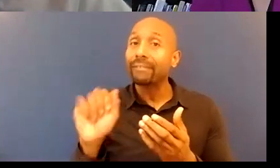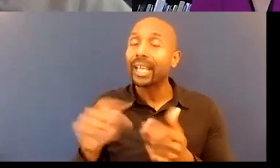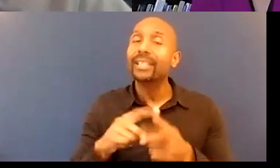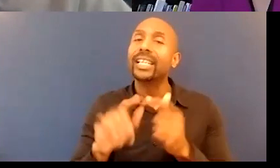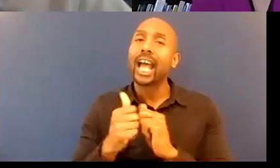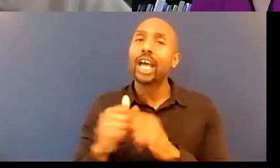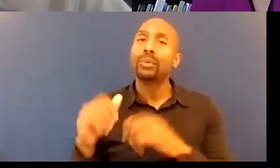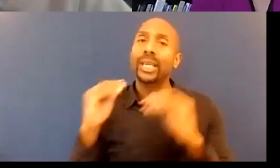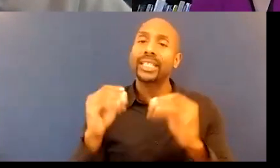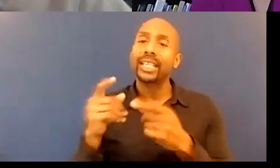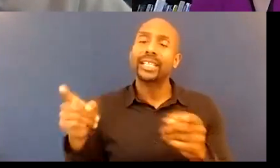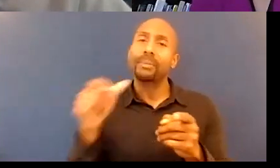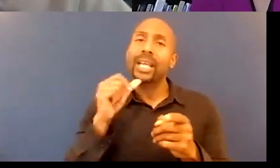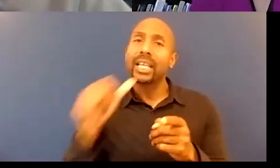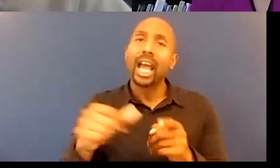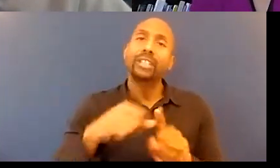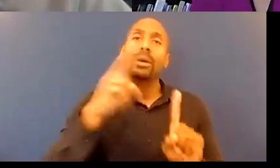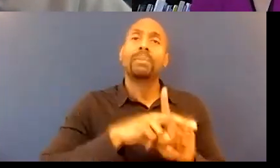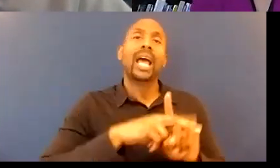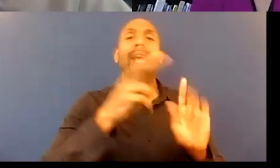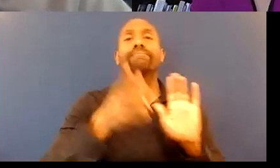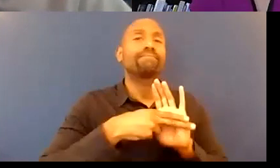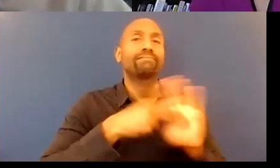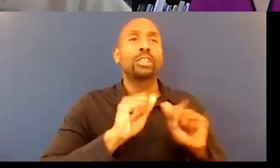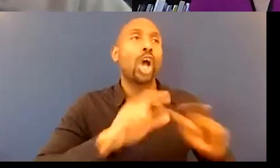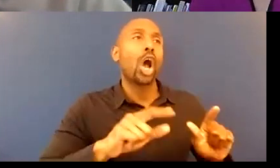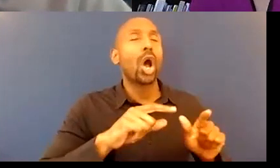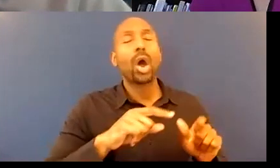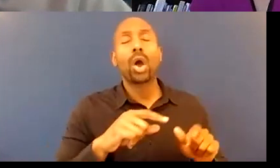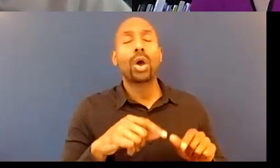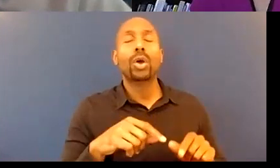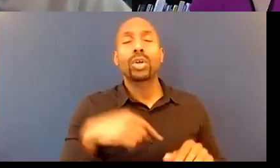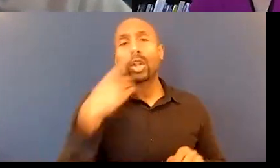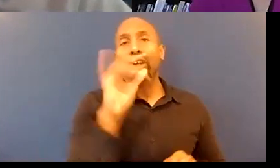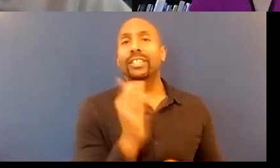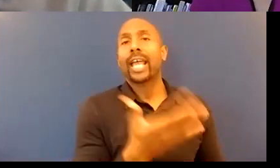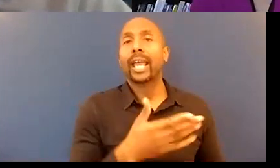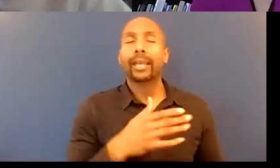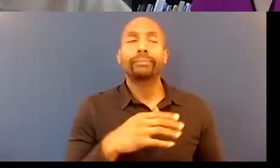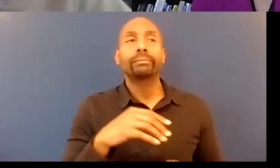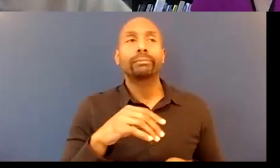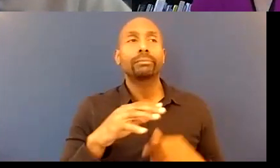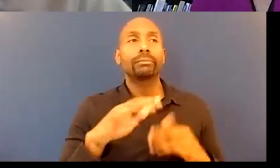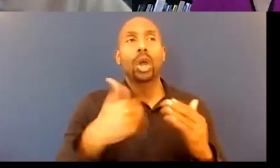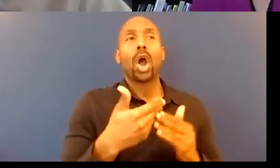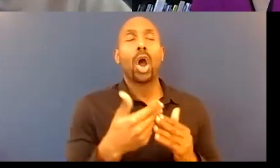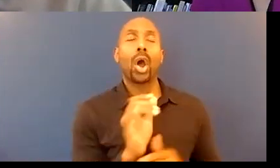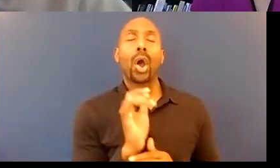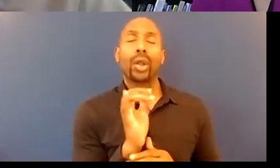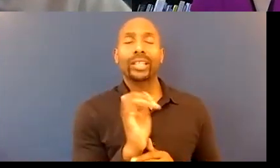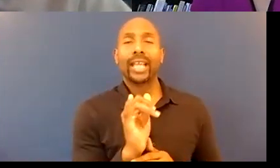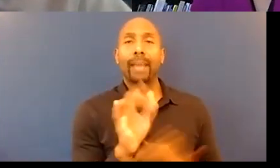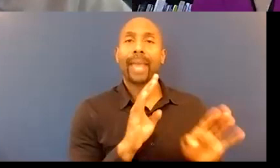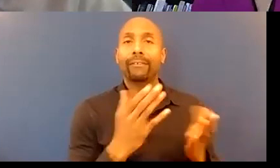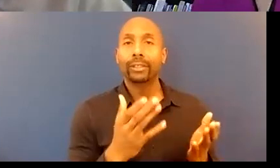not to view police officers all in the same way i like the question but i think that these are not mutually exclusive